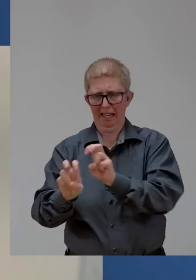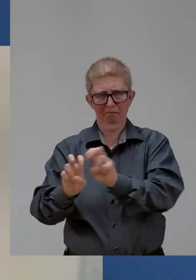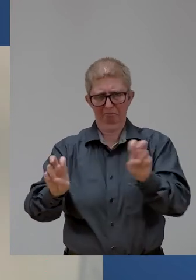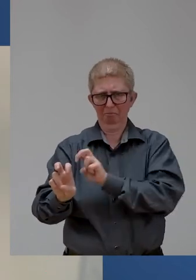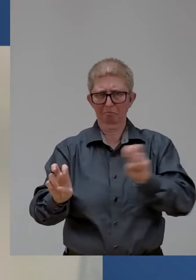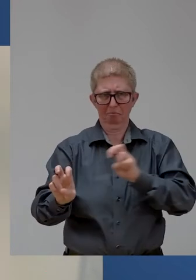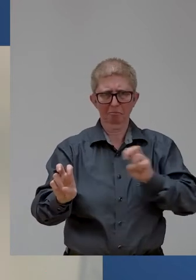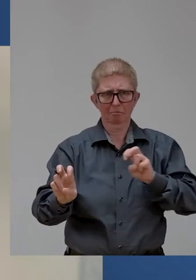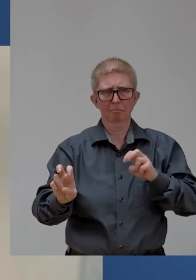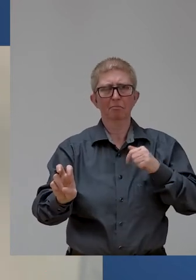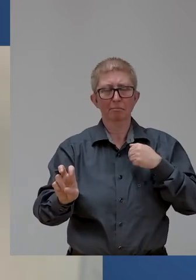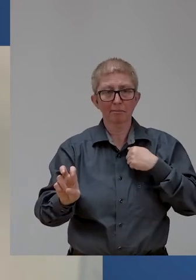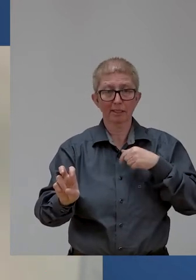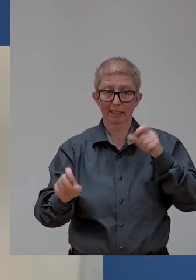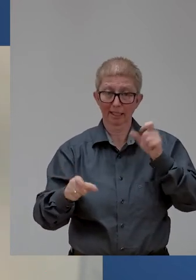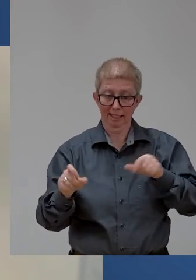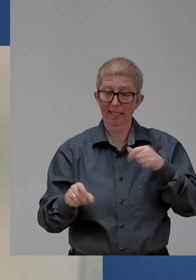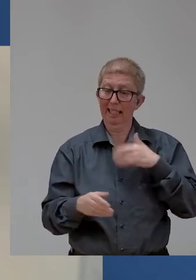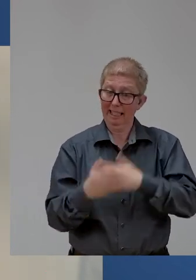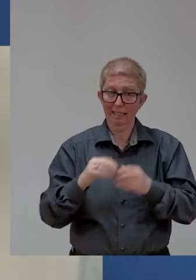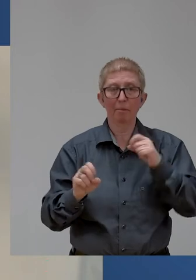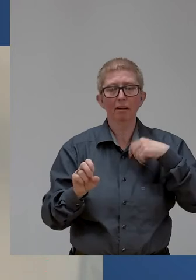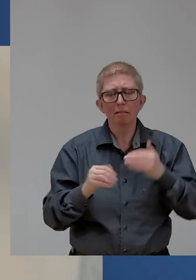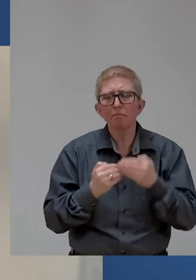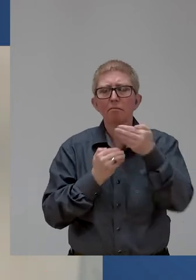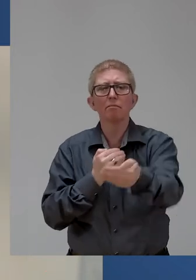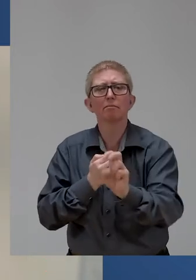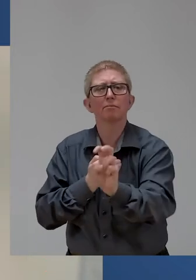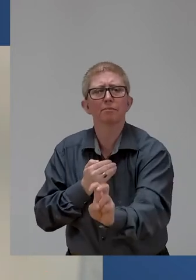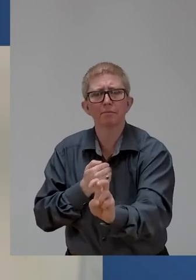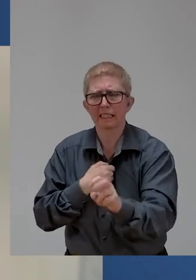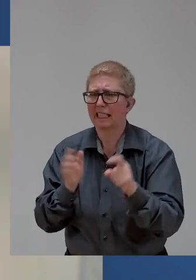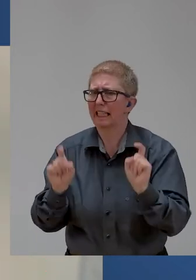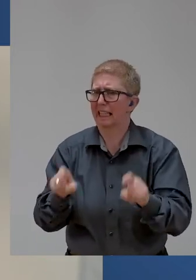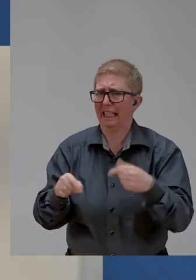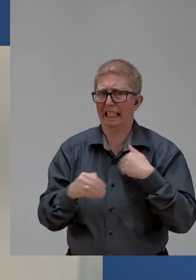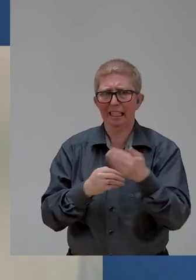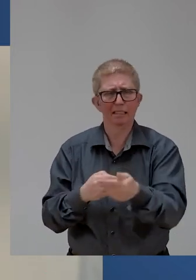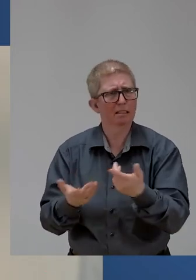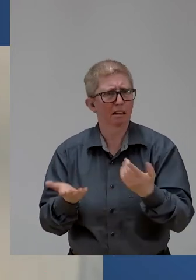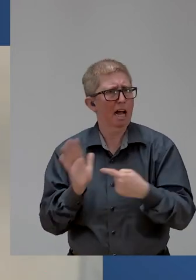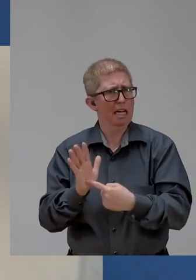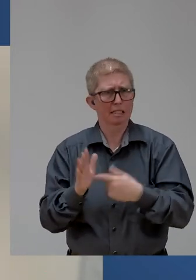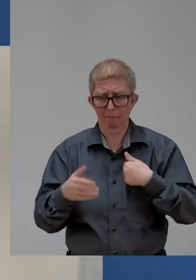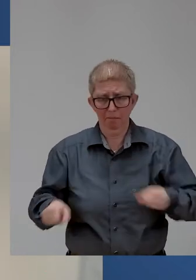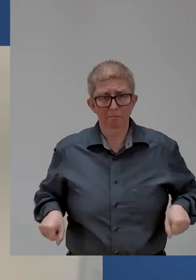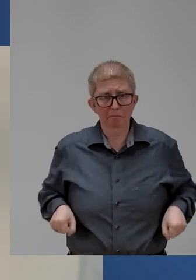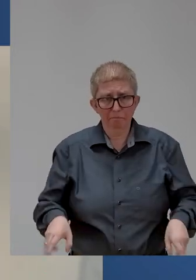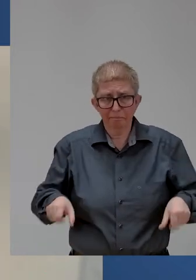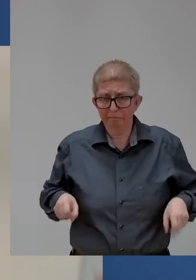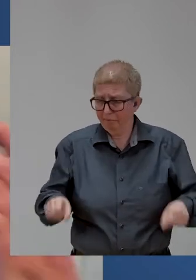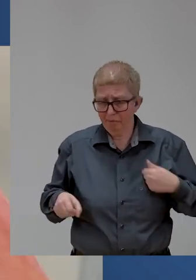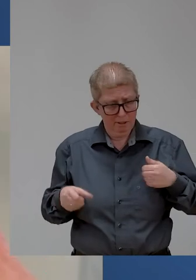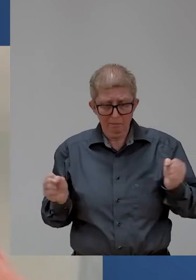are accessible for all delegates. If a delegation's alphabetical placement is in an inaccessible seat, of which unfortunately there are many,